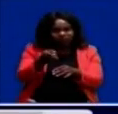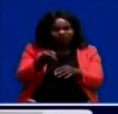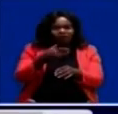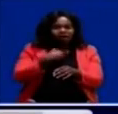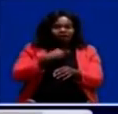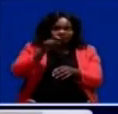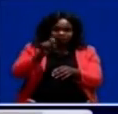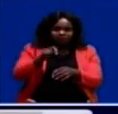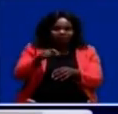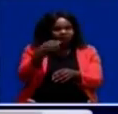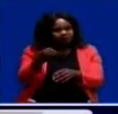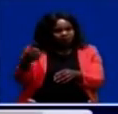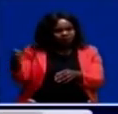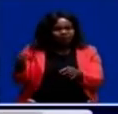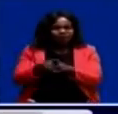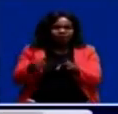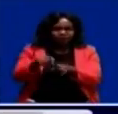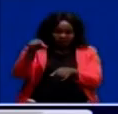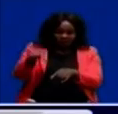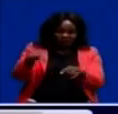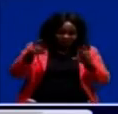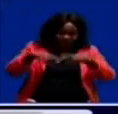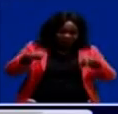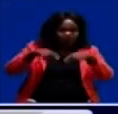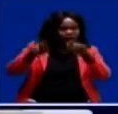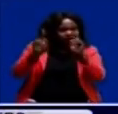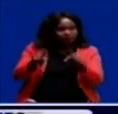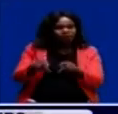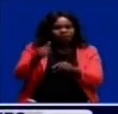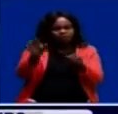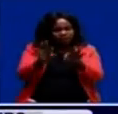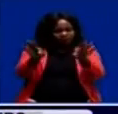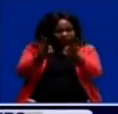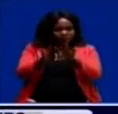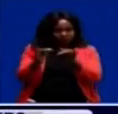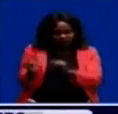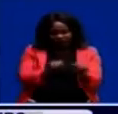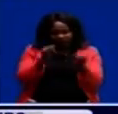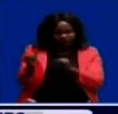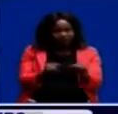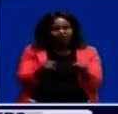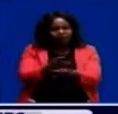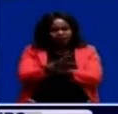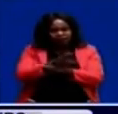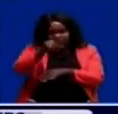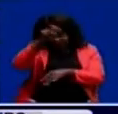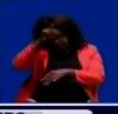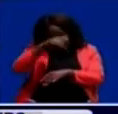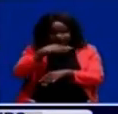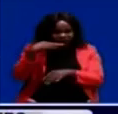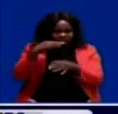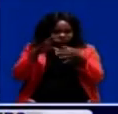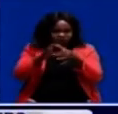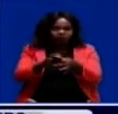has the necessary equipment and qualified research personnel who are key in the implementation of the Zambia-Egypt Farm